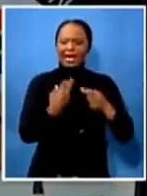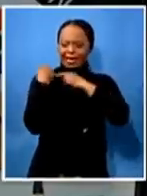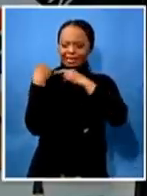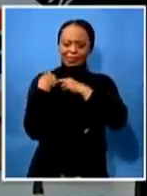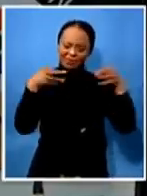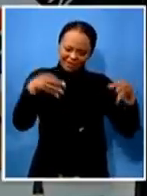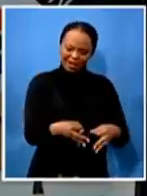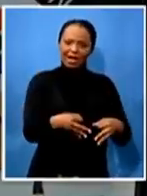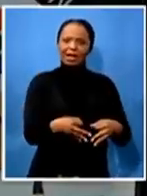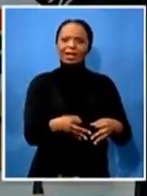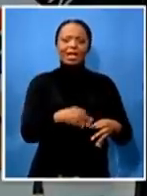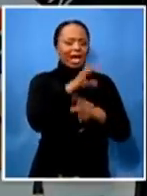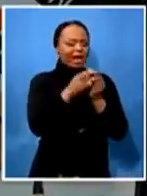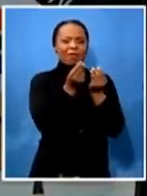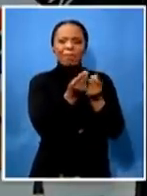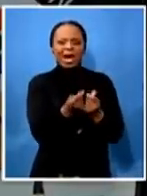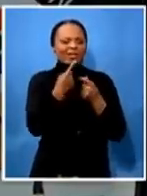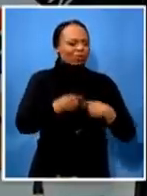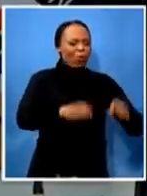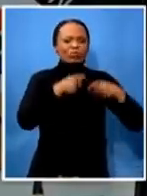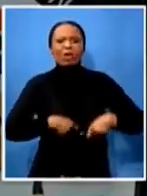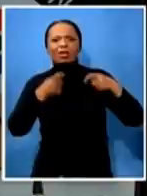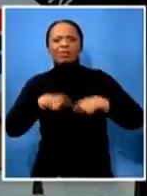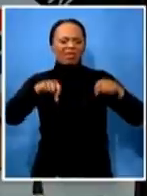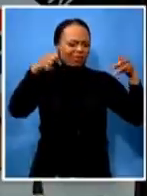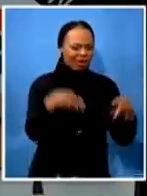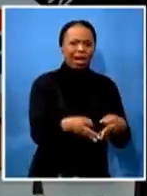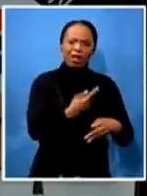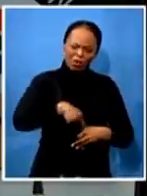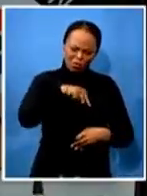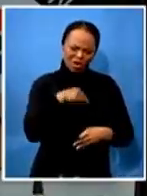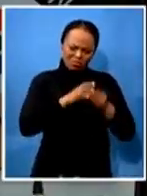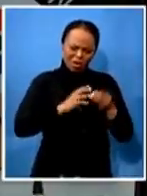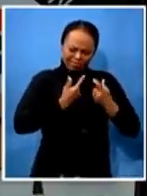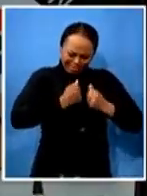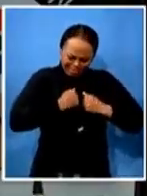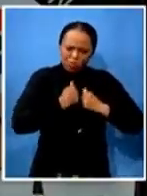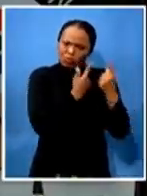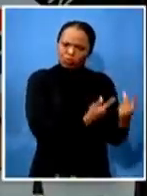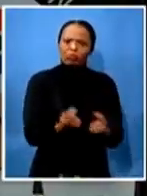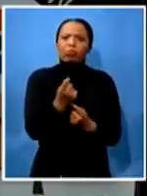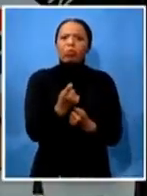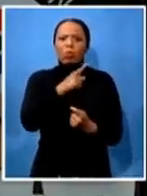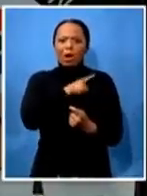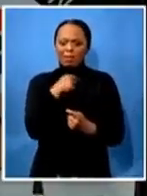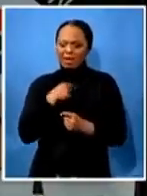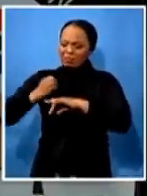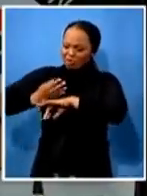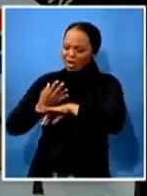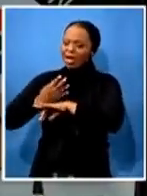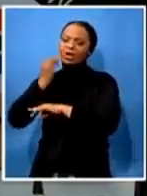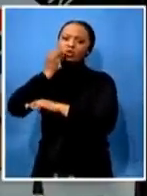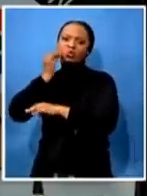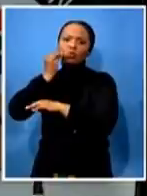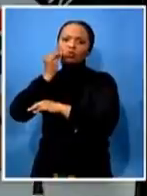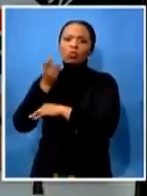responsibility in line with our customs and traditions i'm married to basuto proudly proudly proudly basuto who are baguena